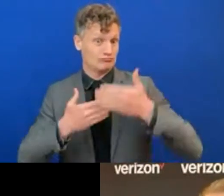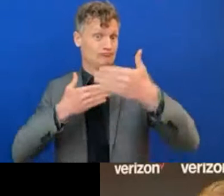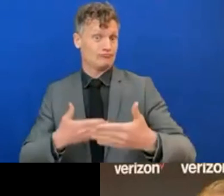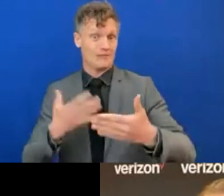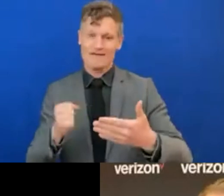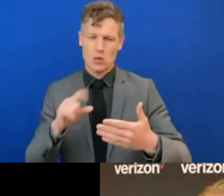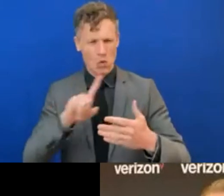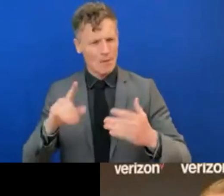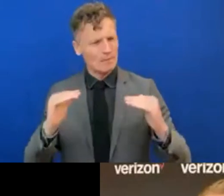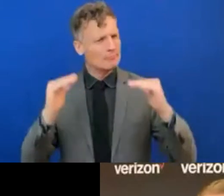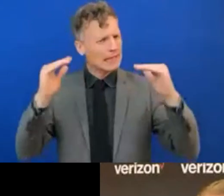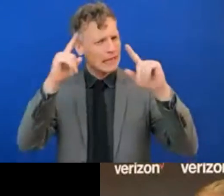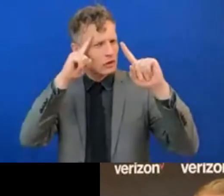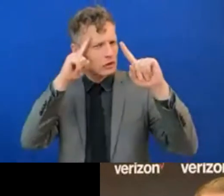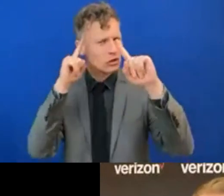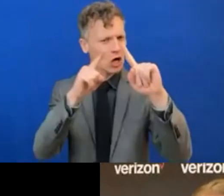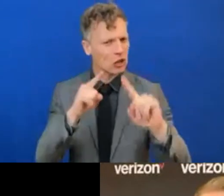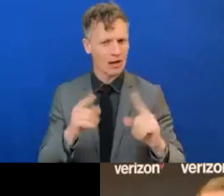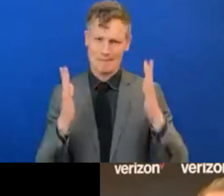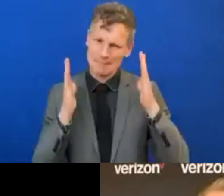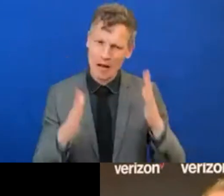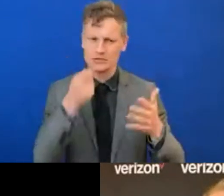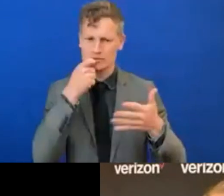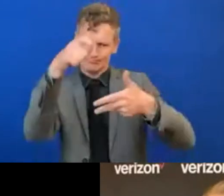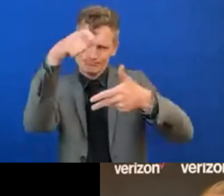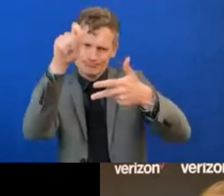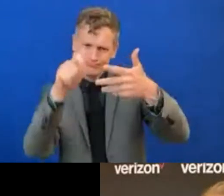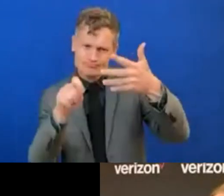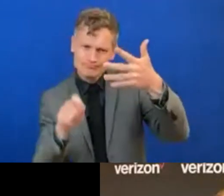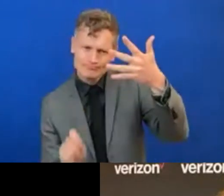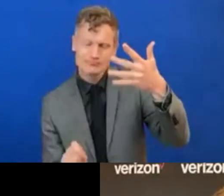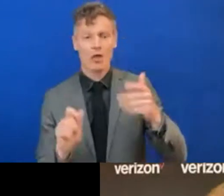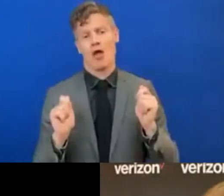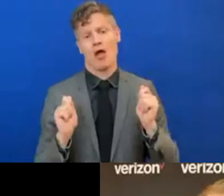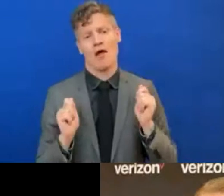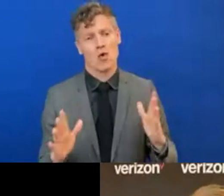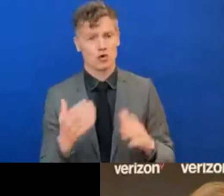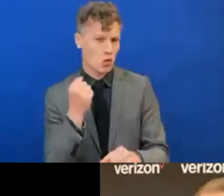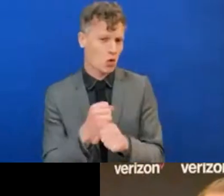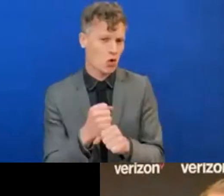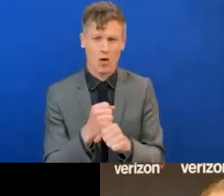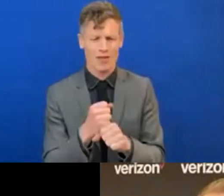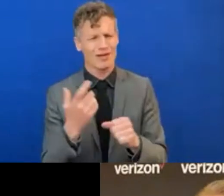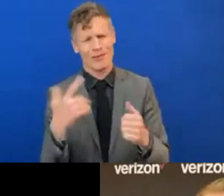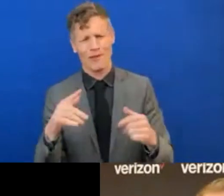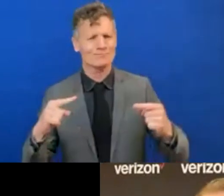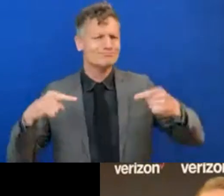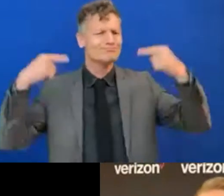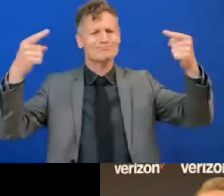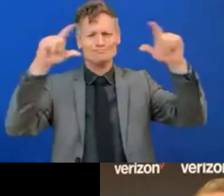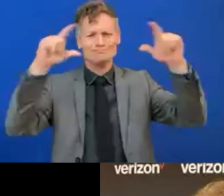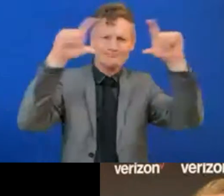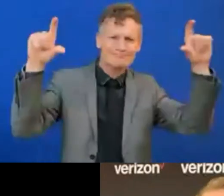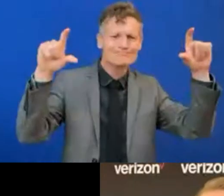to achieve and improve. And of course, we work with all important organizations like ITU, the Broadband Commission, GSMA